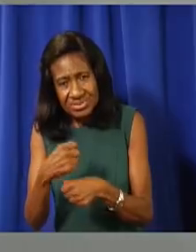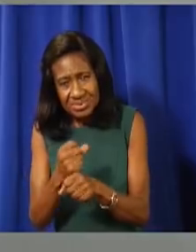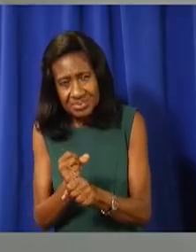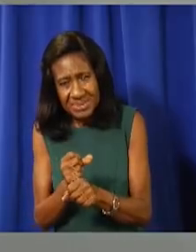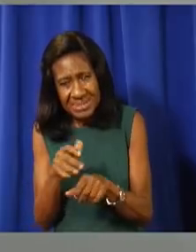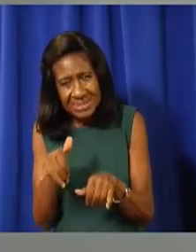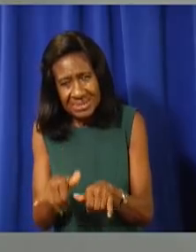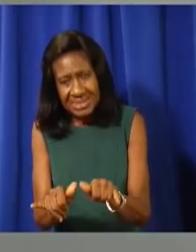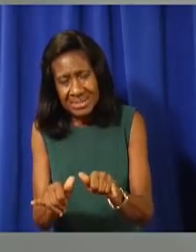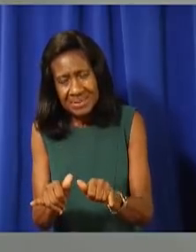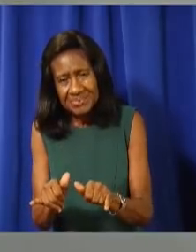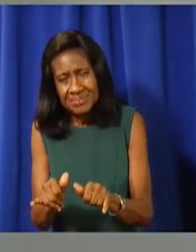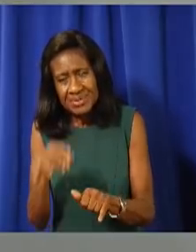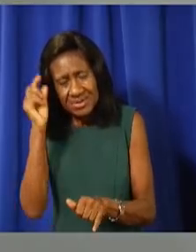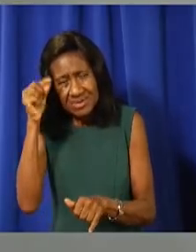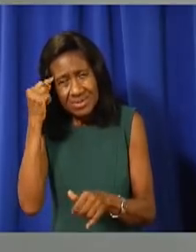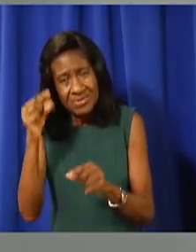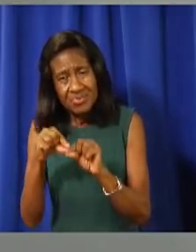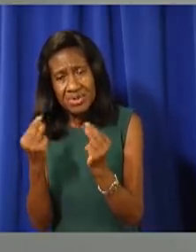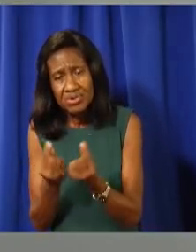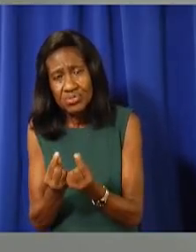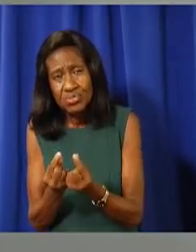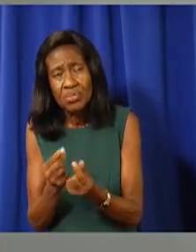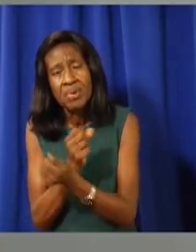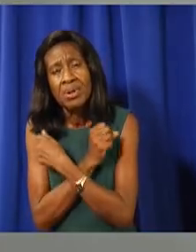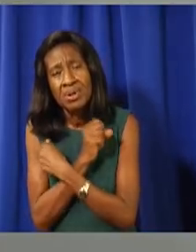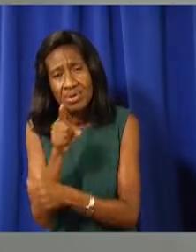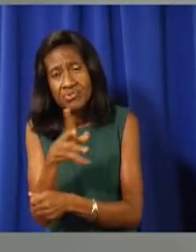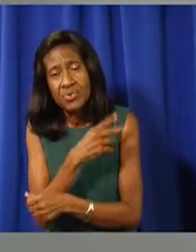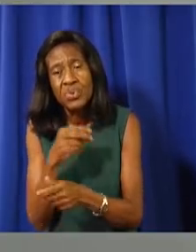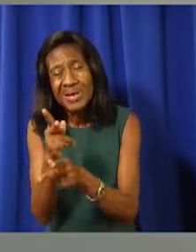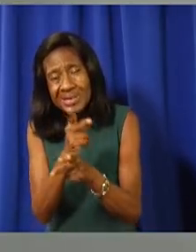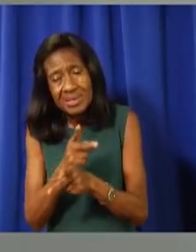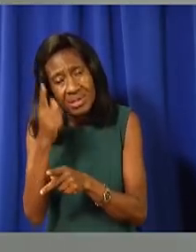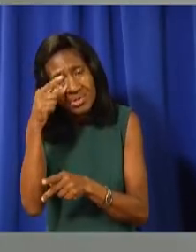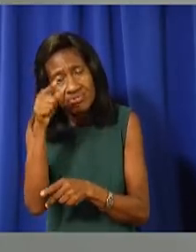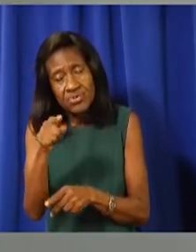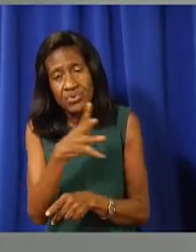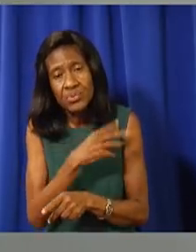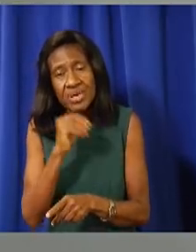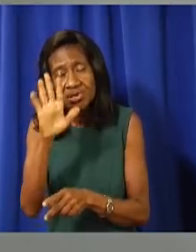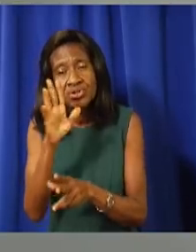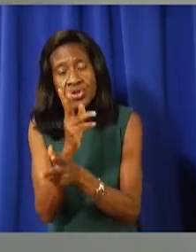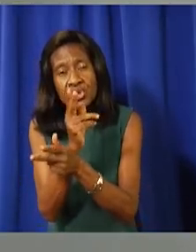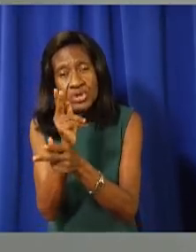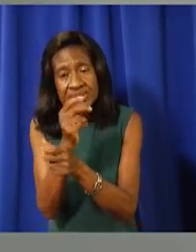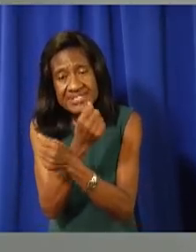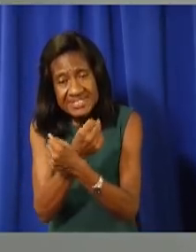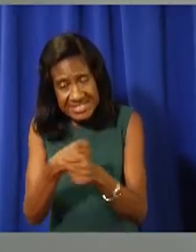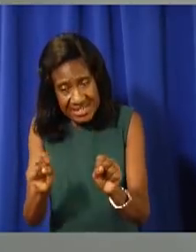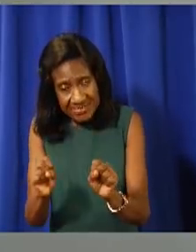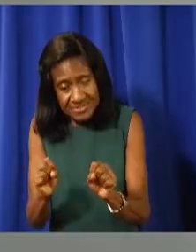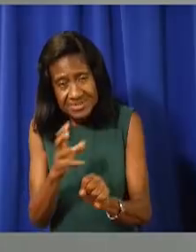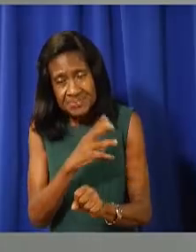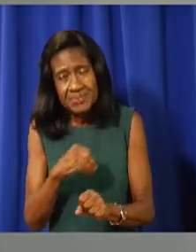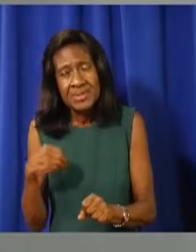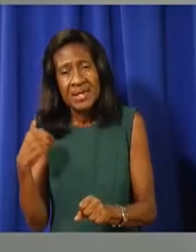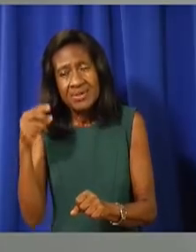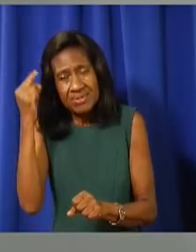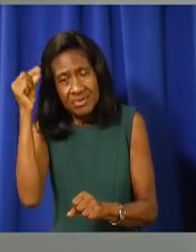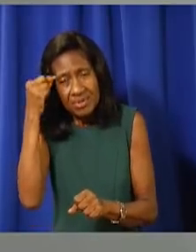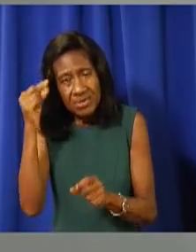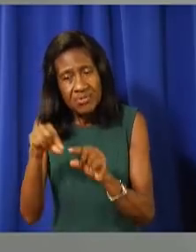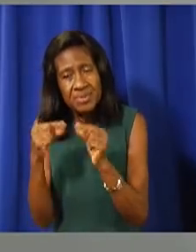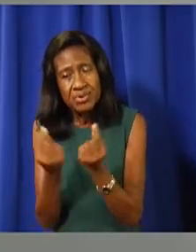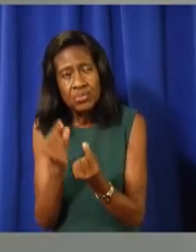because we love you and we care for you very, very much and your safety of your loved ones, your children, that we're going to do whatever it takes, make